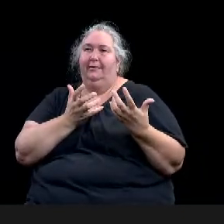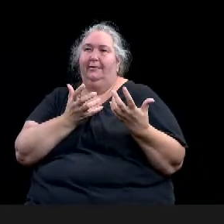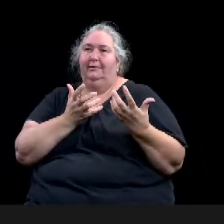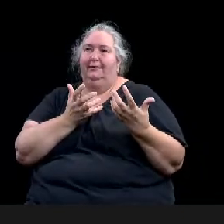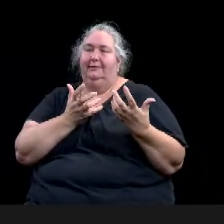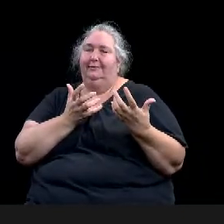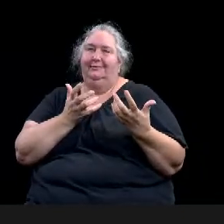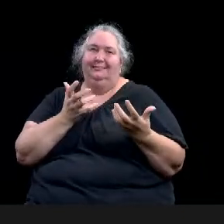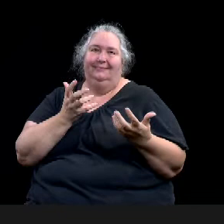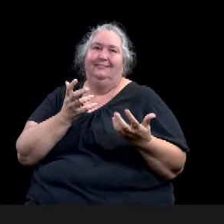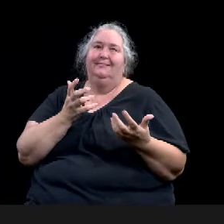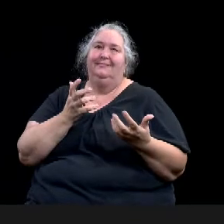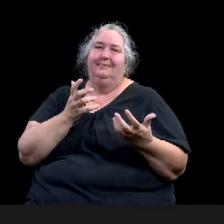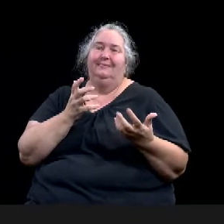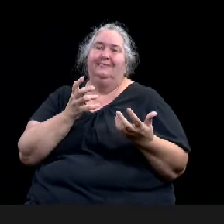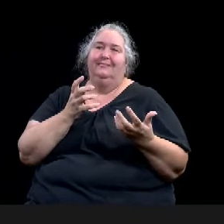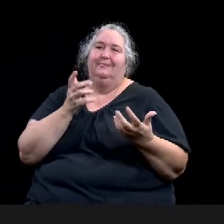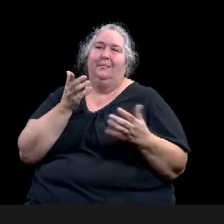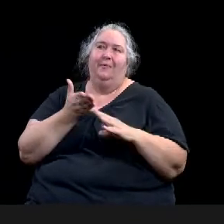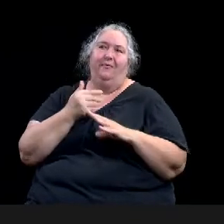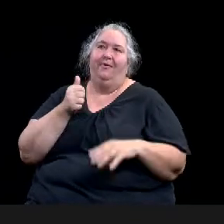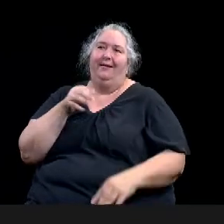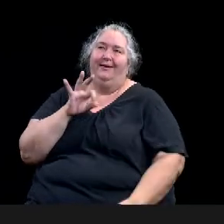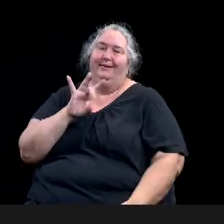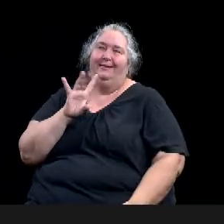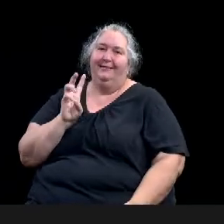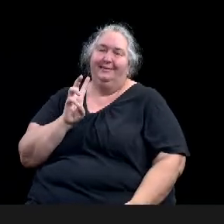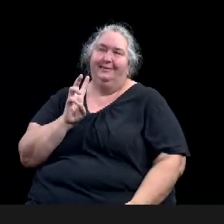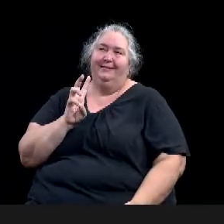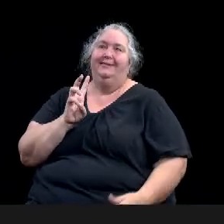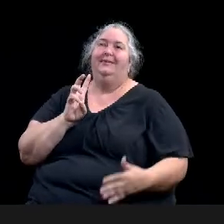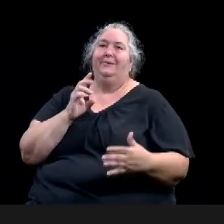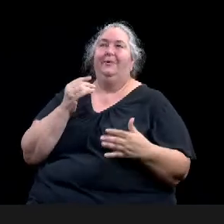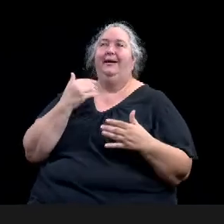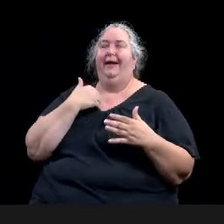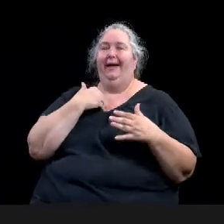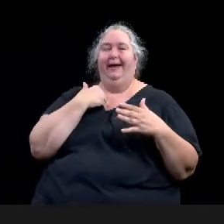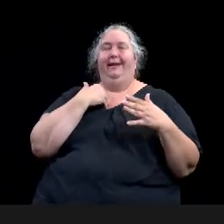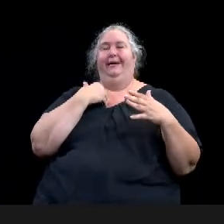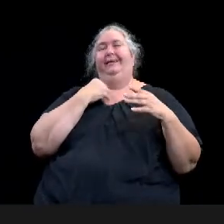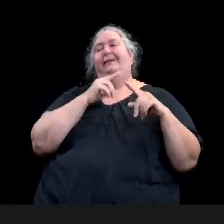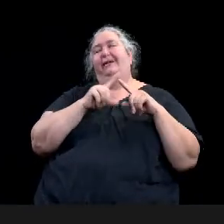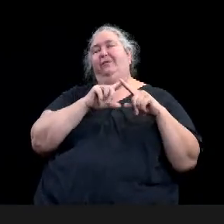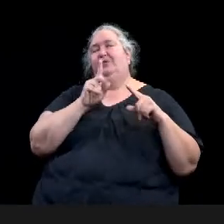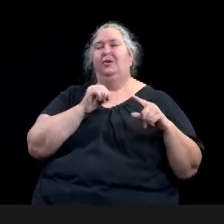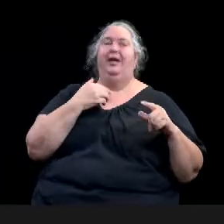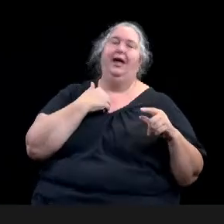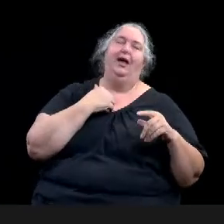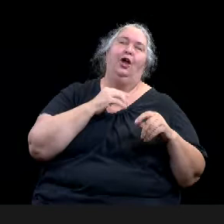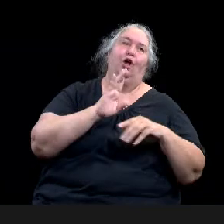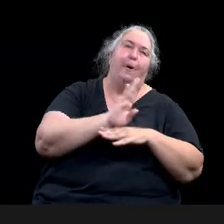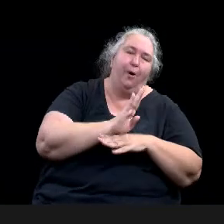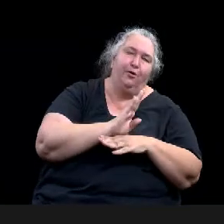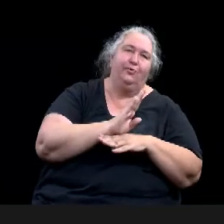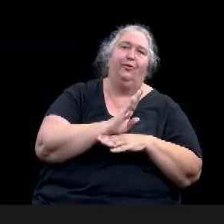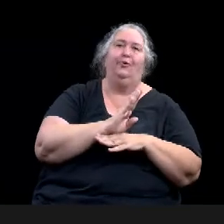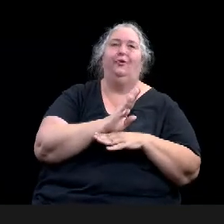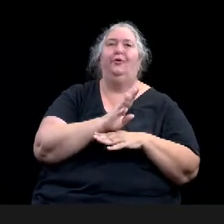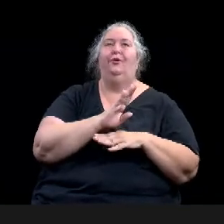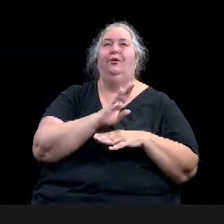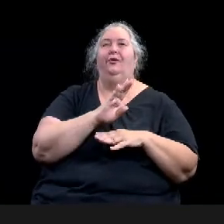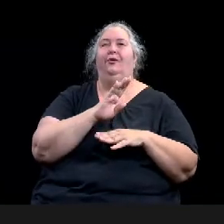zoning or industrial zoning, you could do anything by right all the way down to a single family house. Uh, and then, and, and then